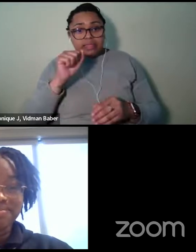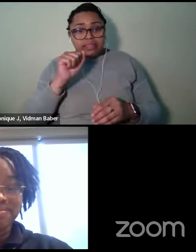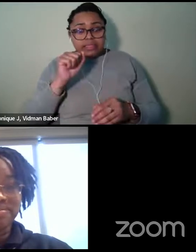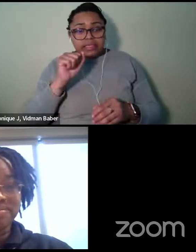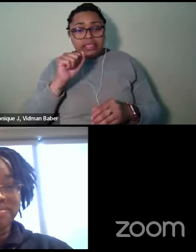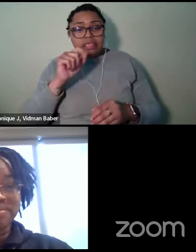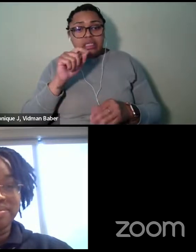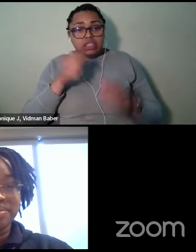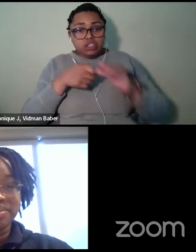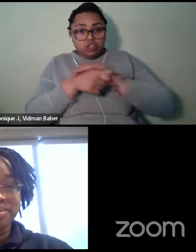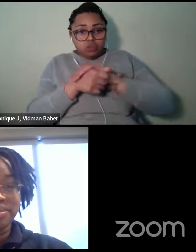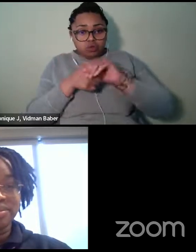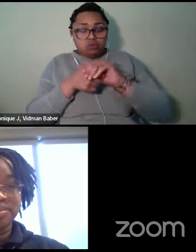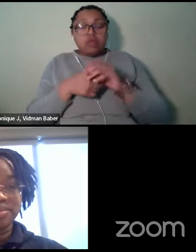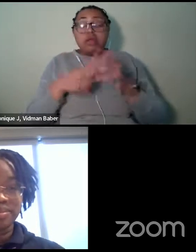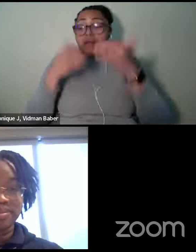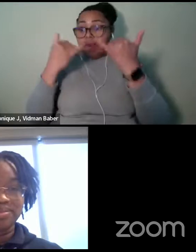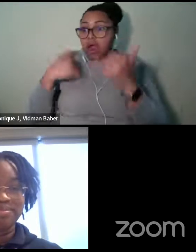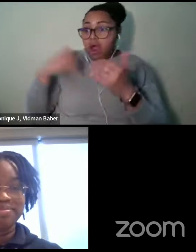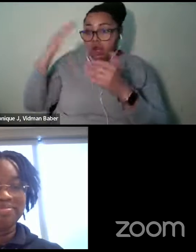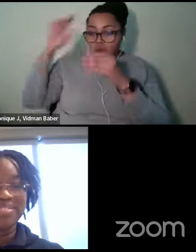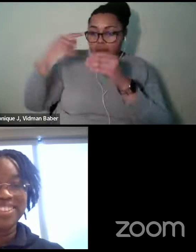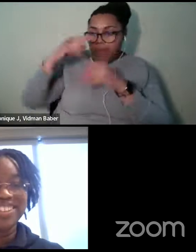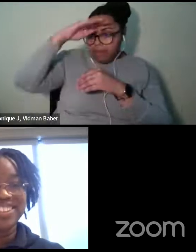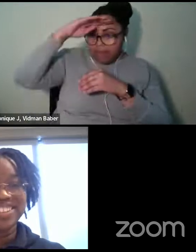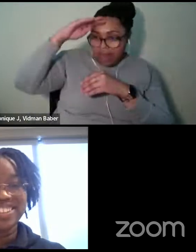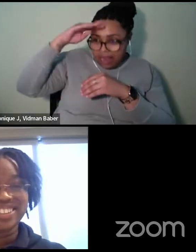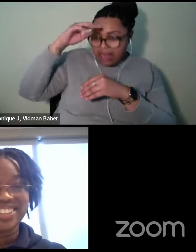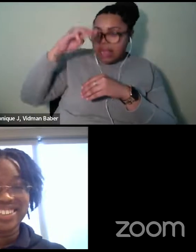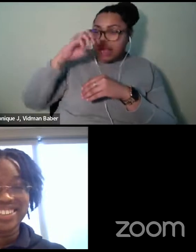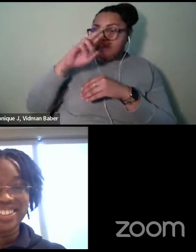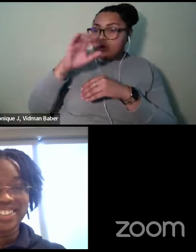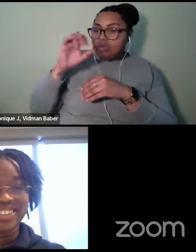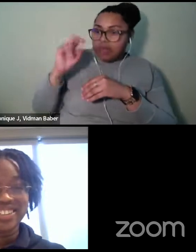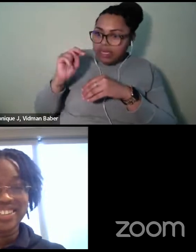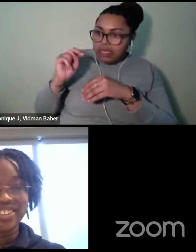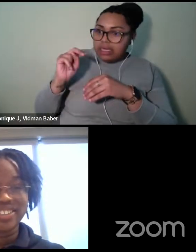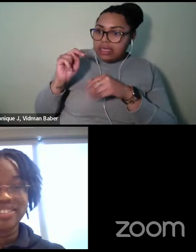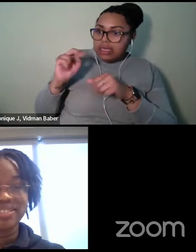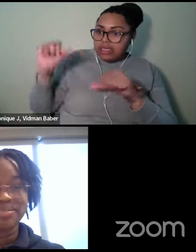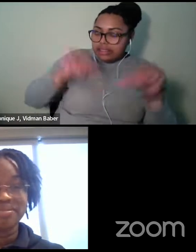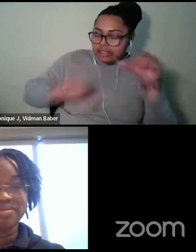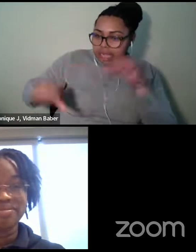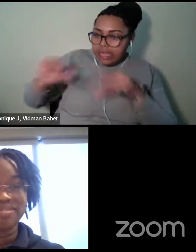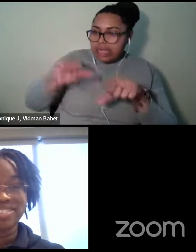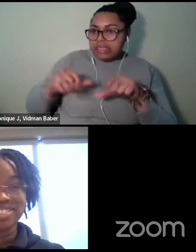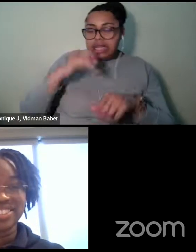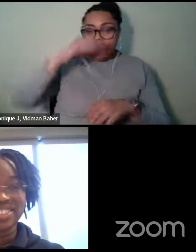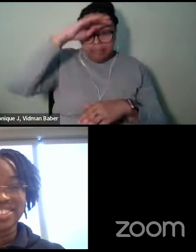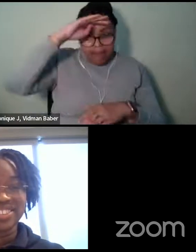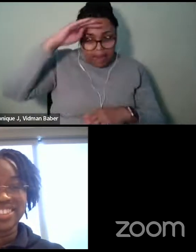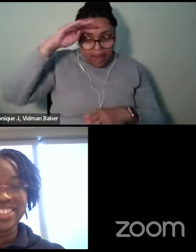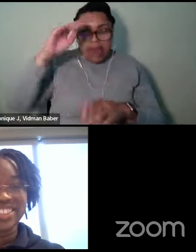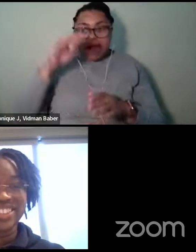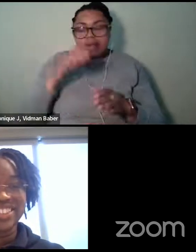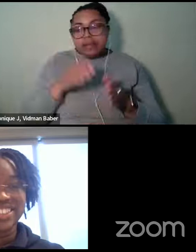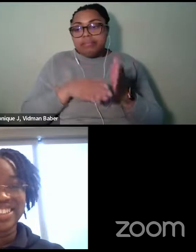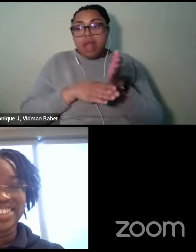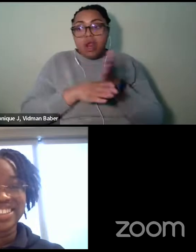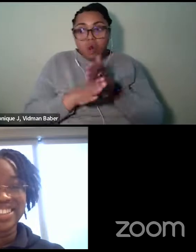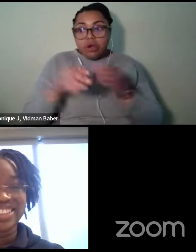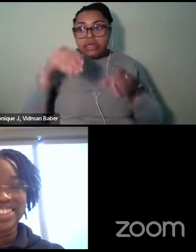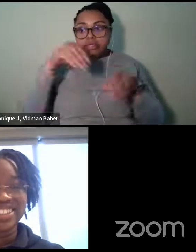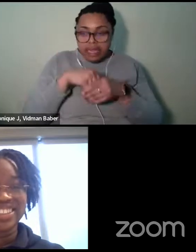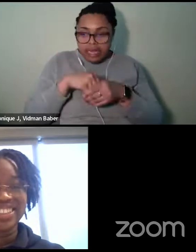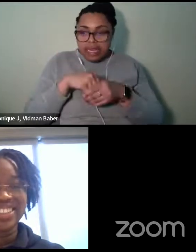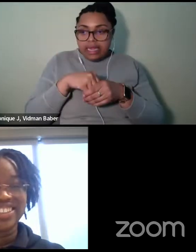know about black and Marine science, you know, and, and, minorities and shark science, I, I want to like, you know, I, I gotta